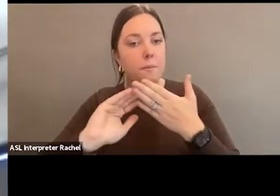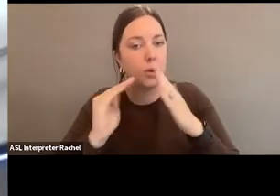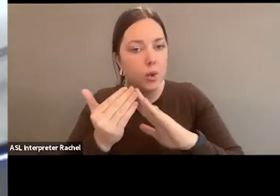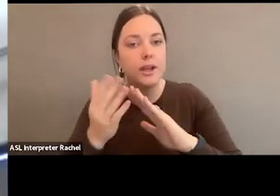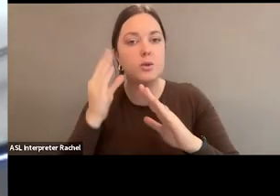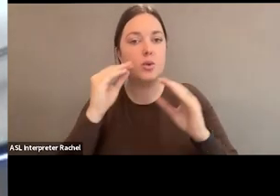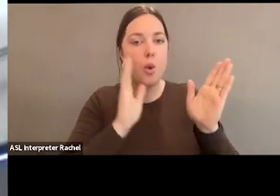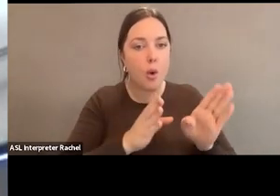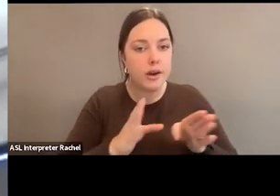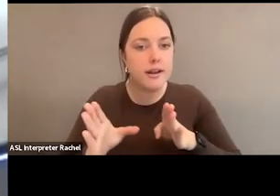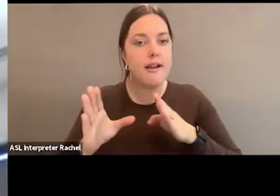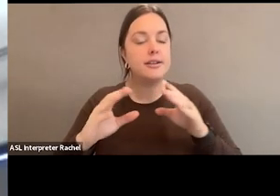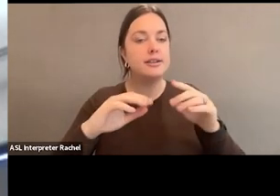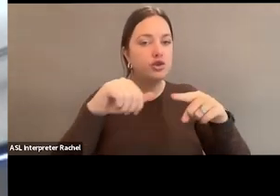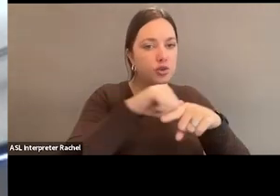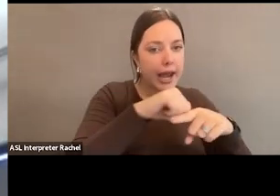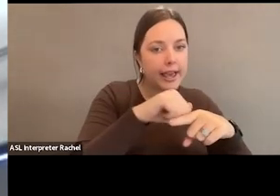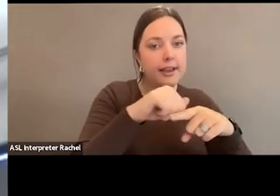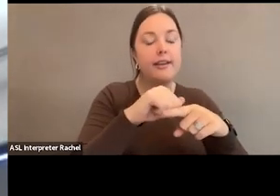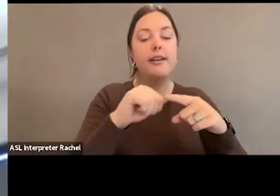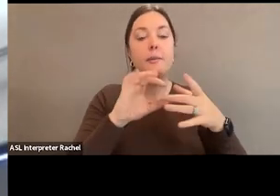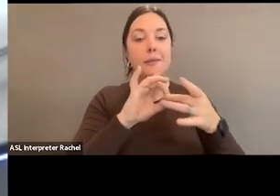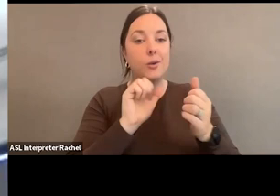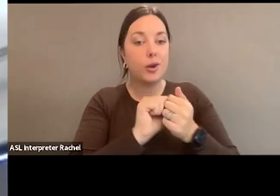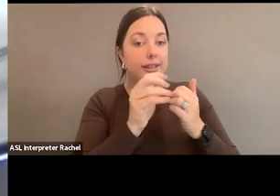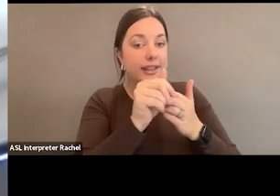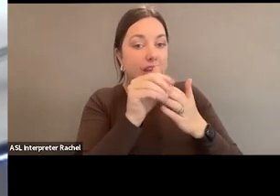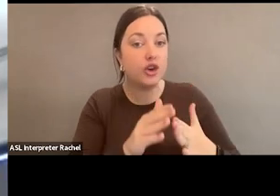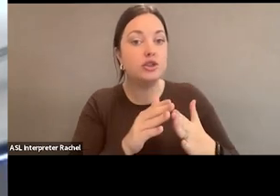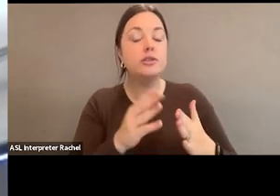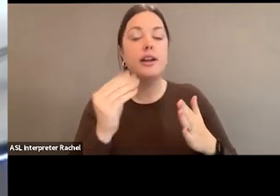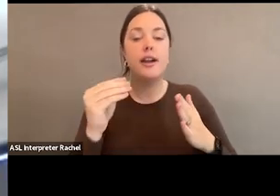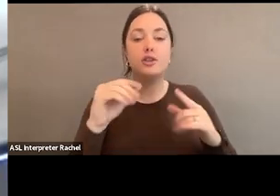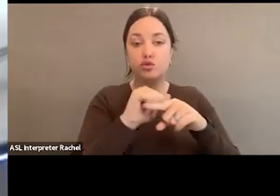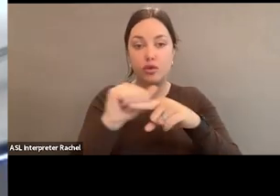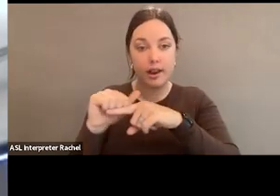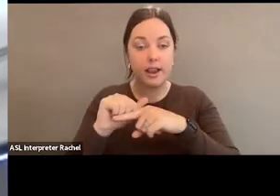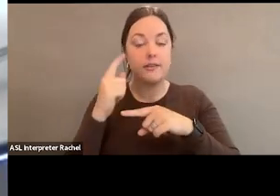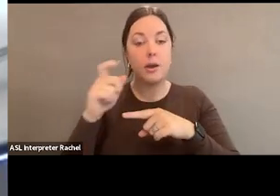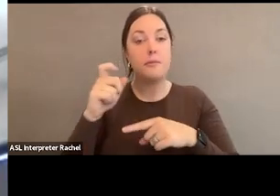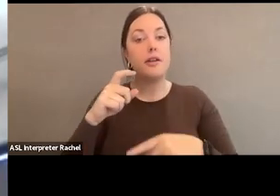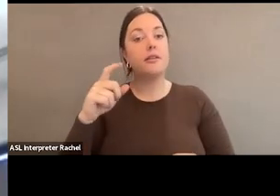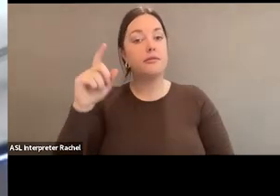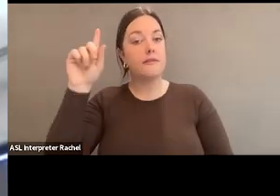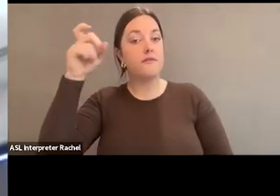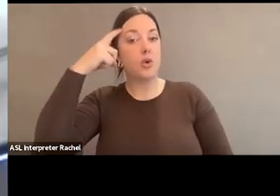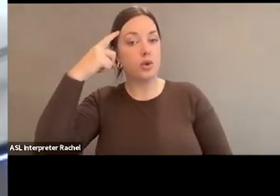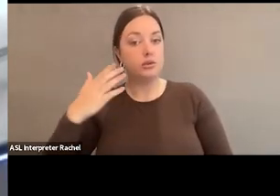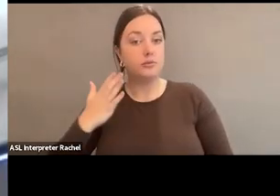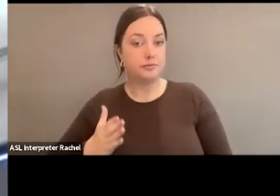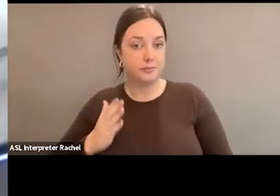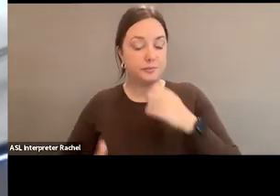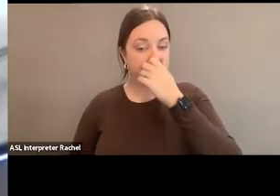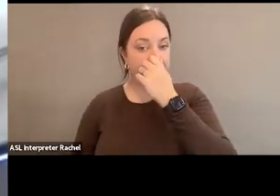training, meeting with your congressional leaders as well as the parts that we play here in the capital and the federal side. In 2023,